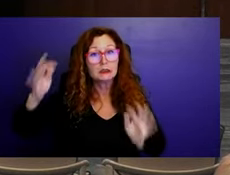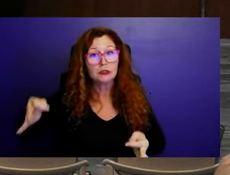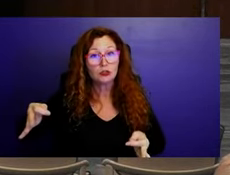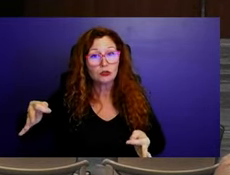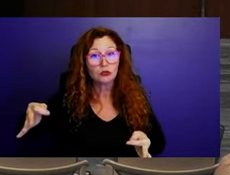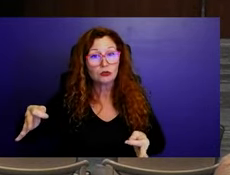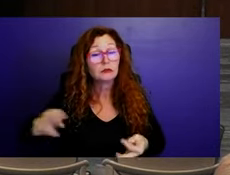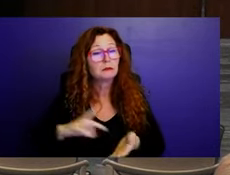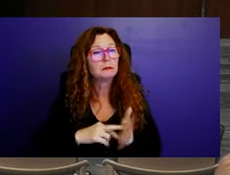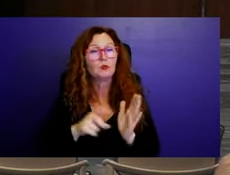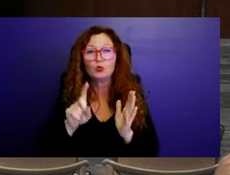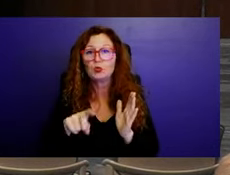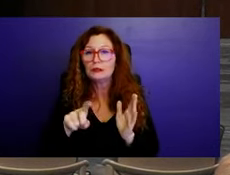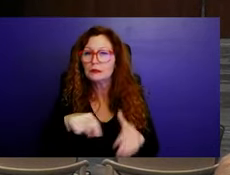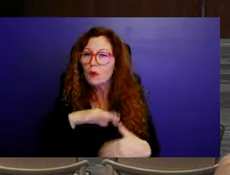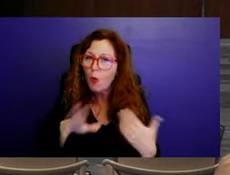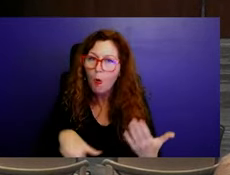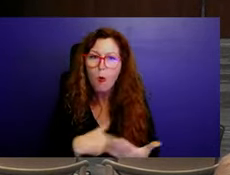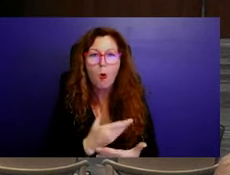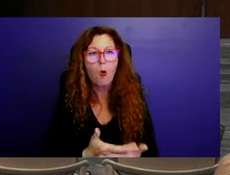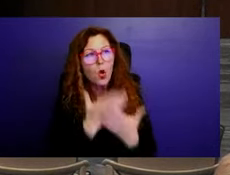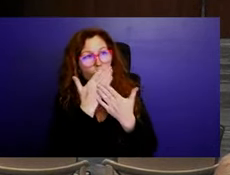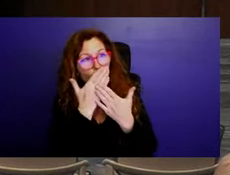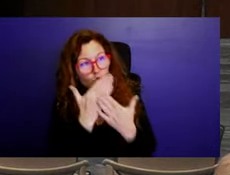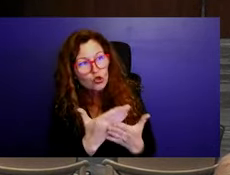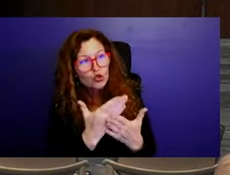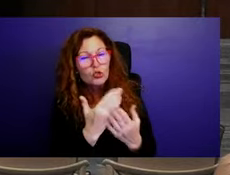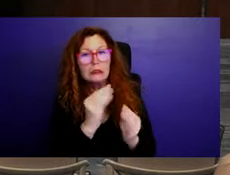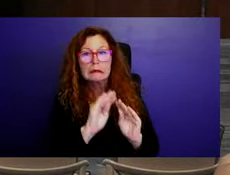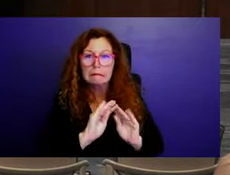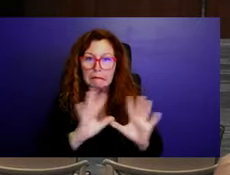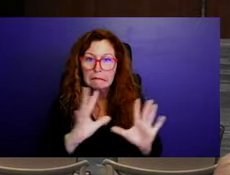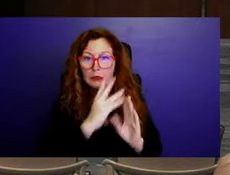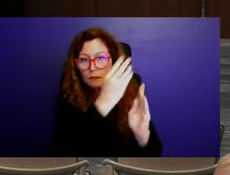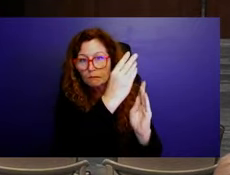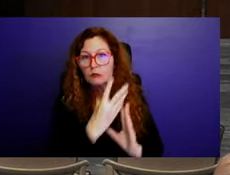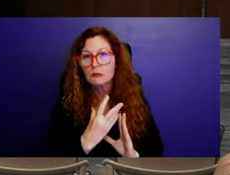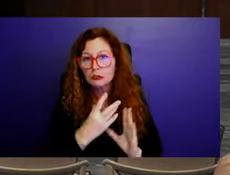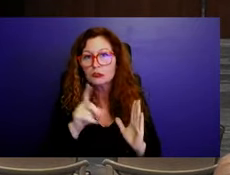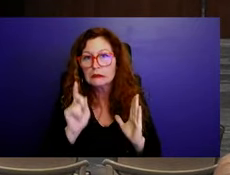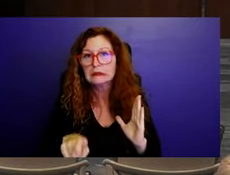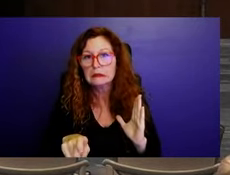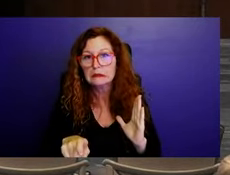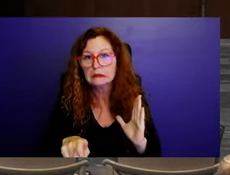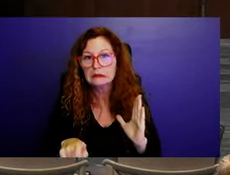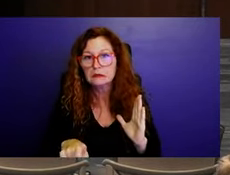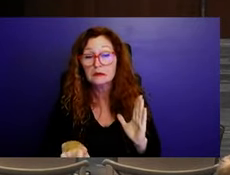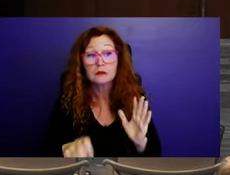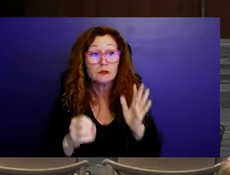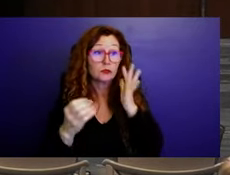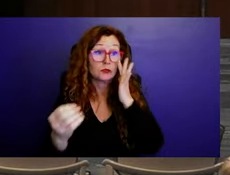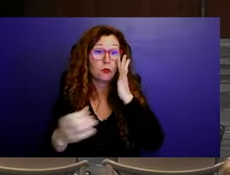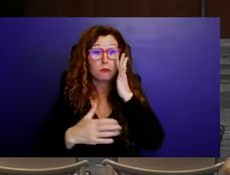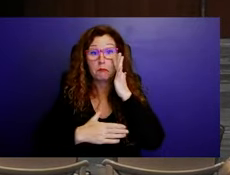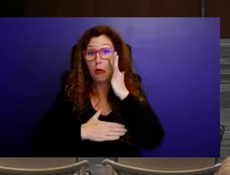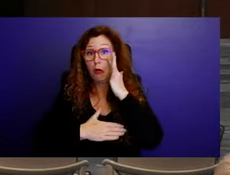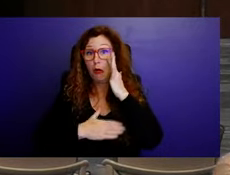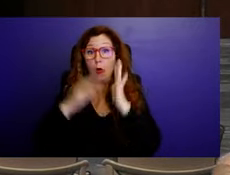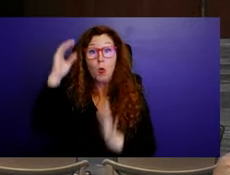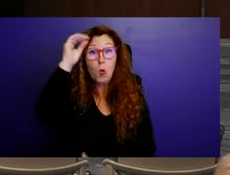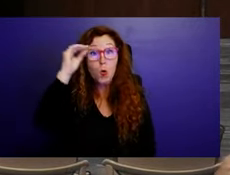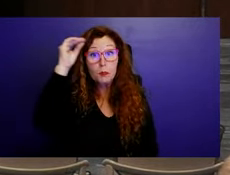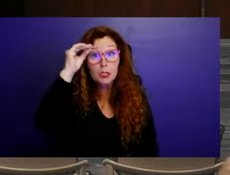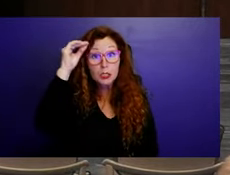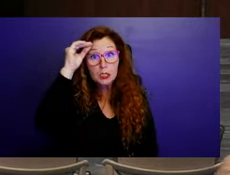my standpoint right now, in terms of the feasibility, feasibility analysis, I would say include